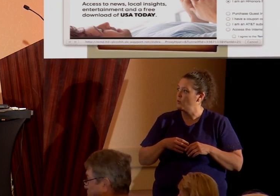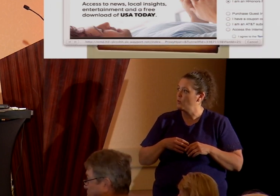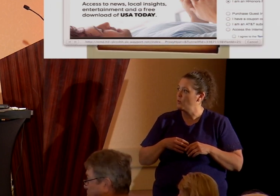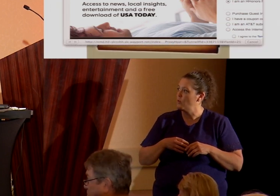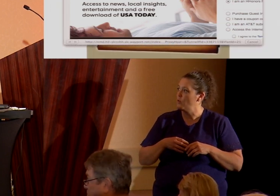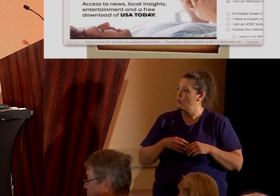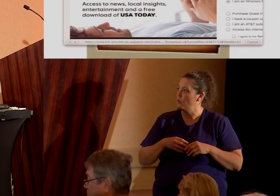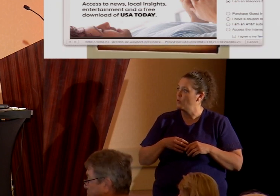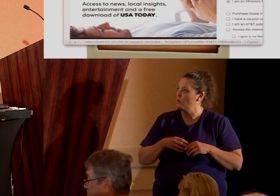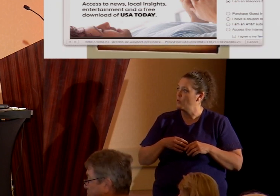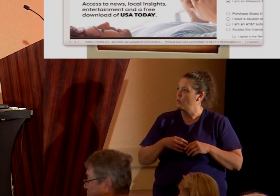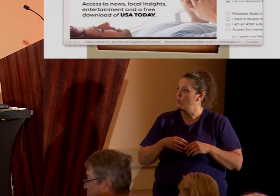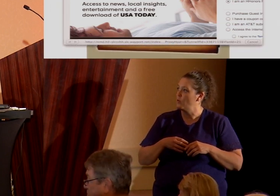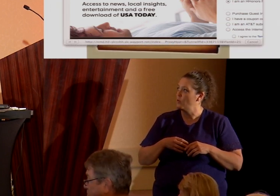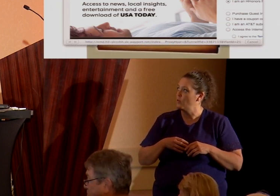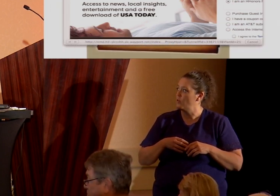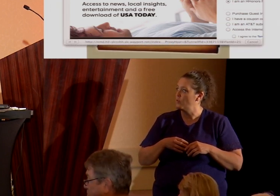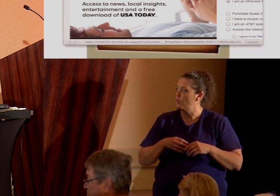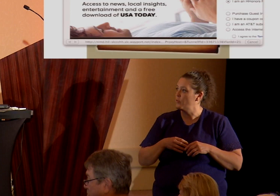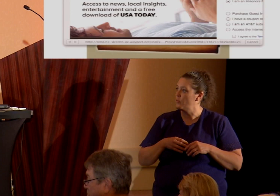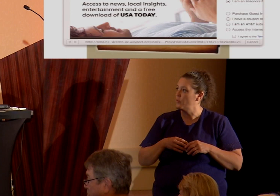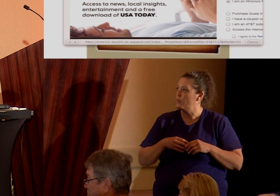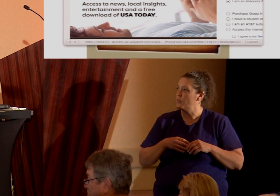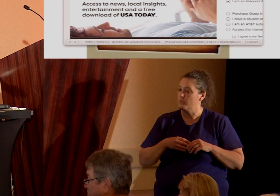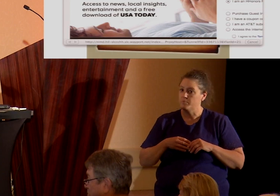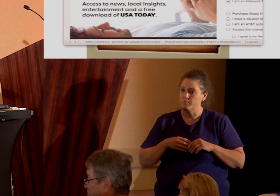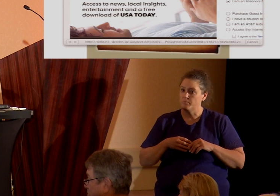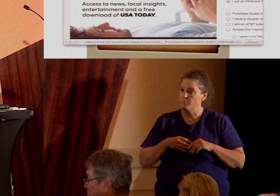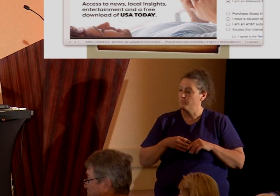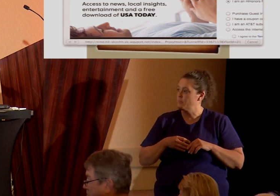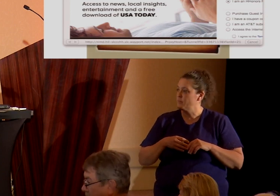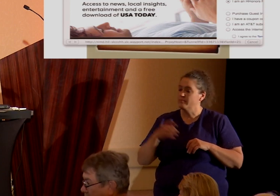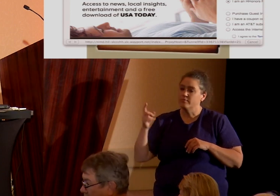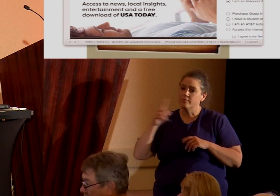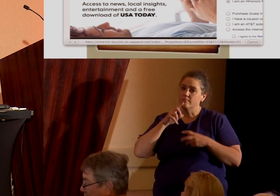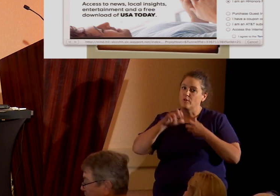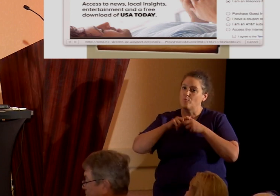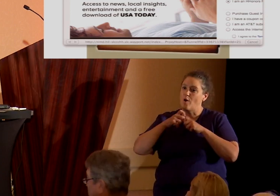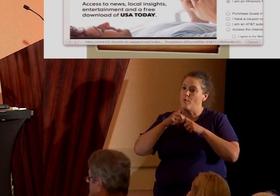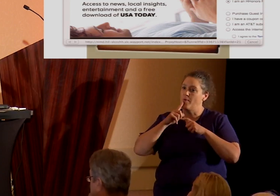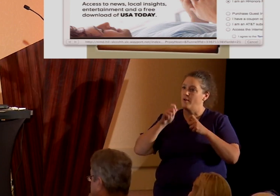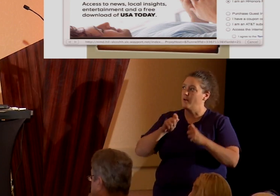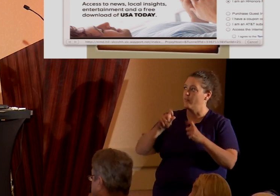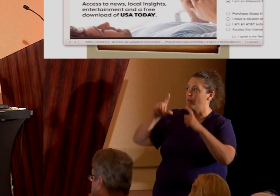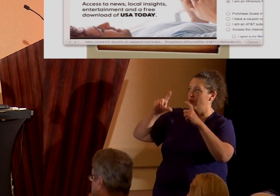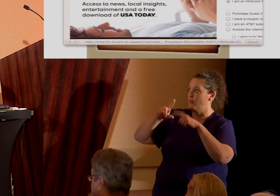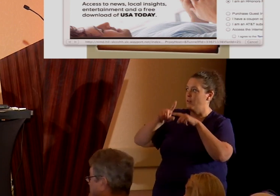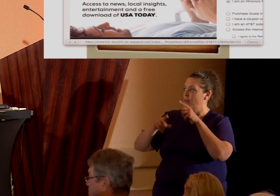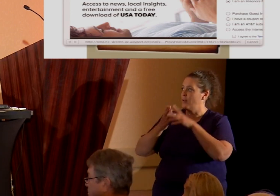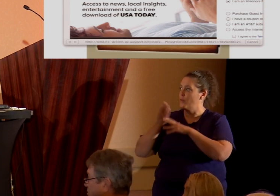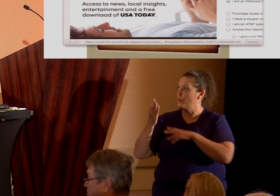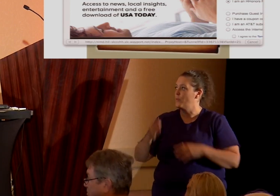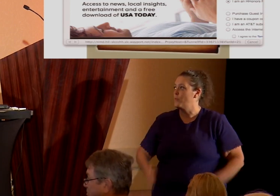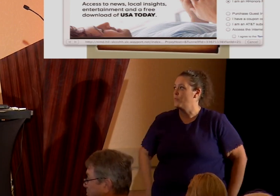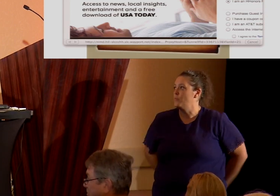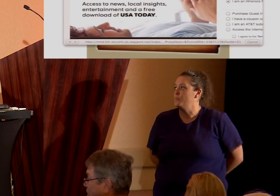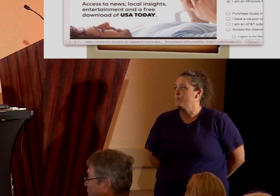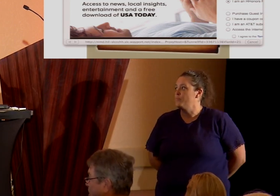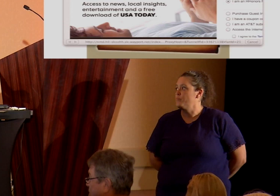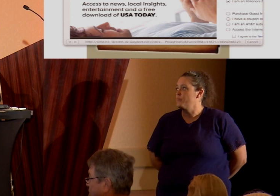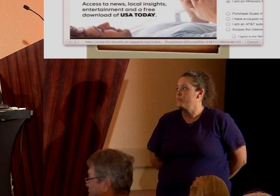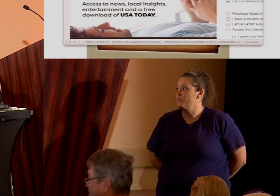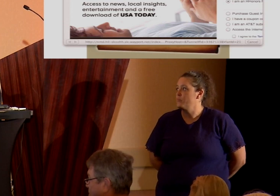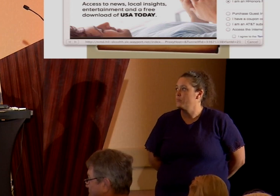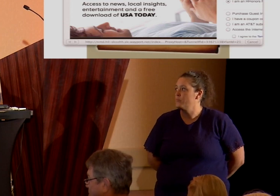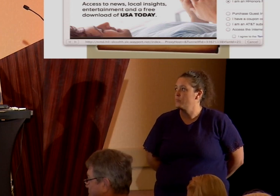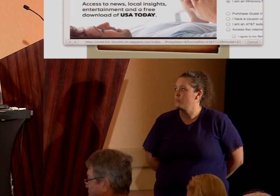sorry, it's not letting me, um, I'm not getting the, I'm not getting the cursor. I think